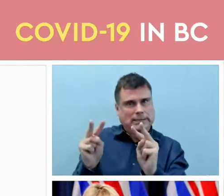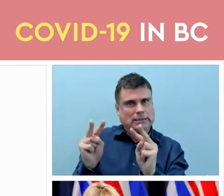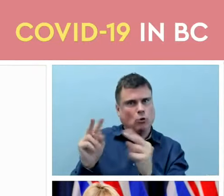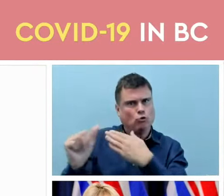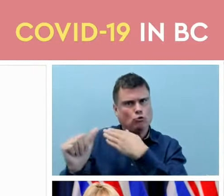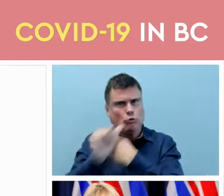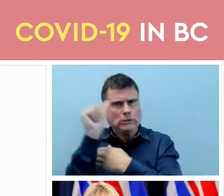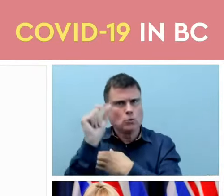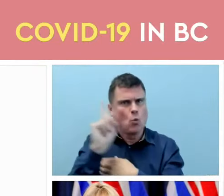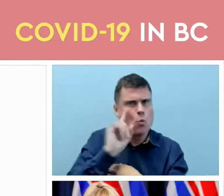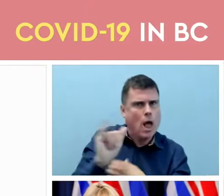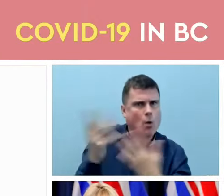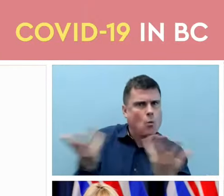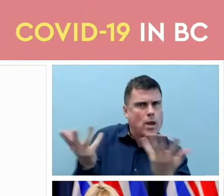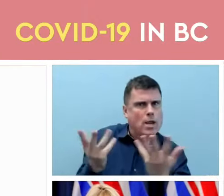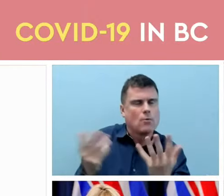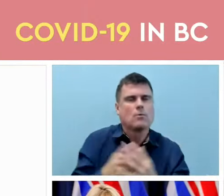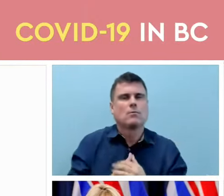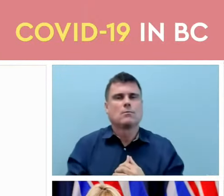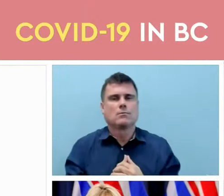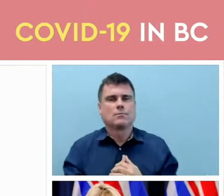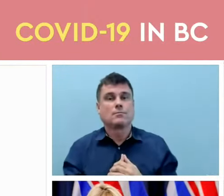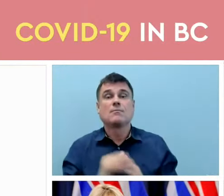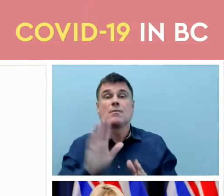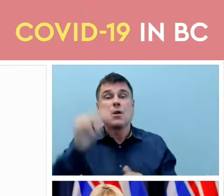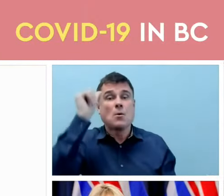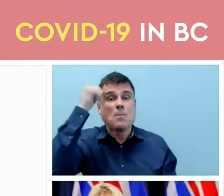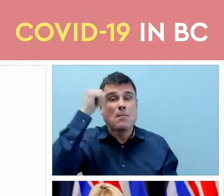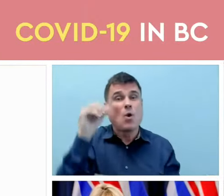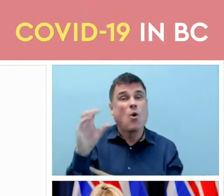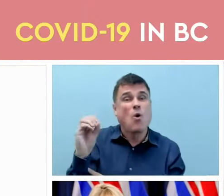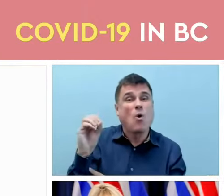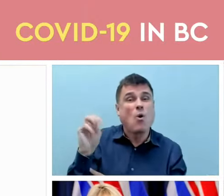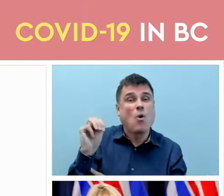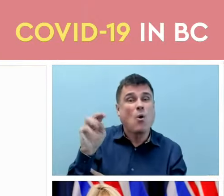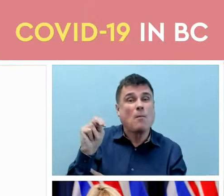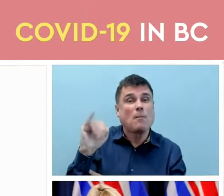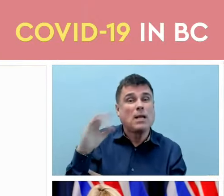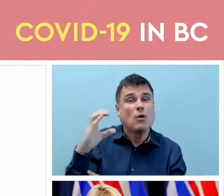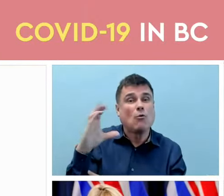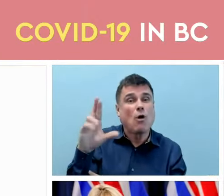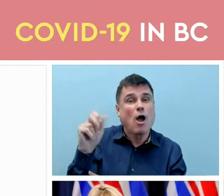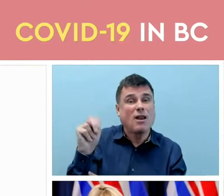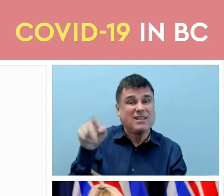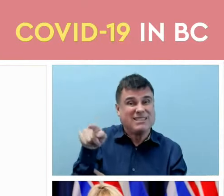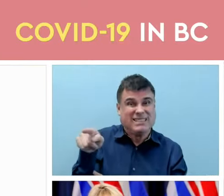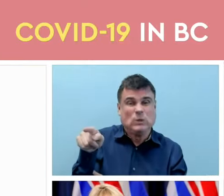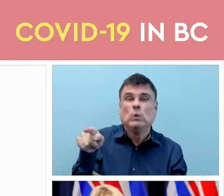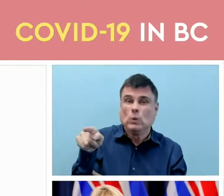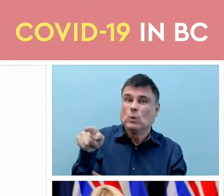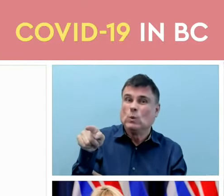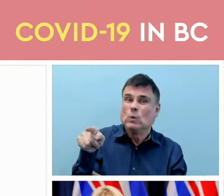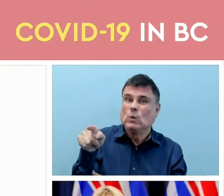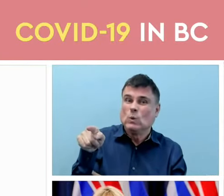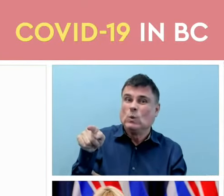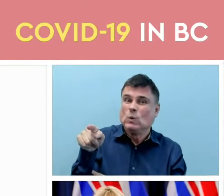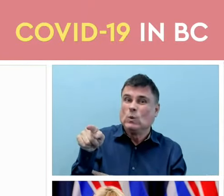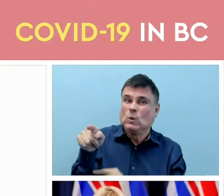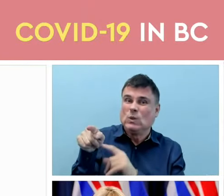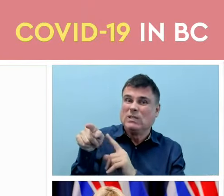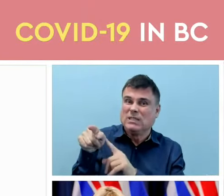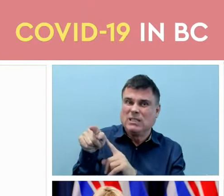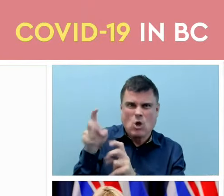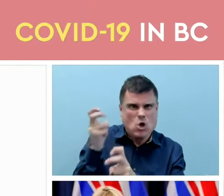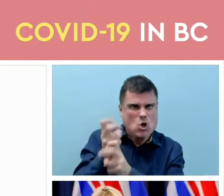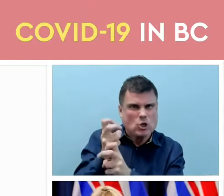as we've seen, especially during Omicron, when it was very challenging to keep up with the daily, daily, manual line lists. We see